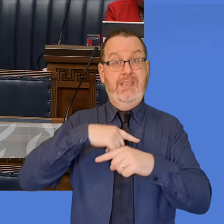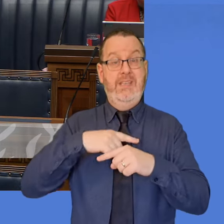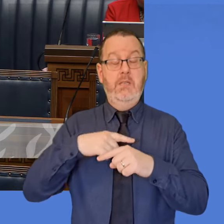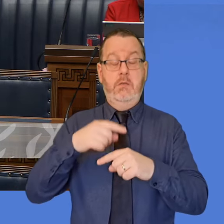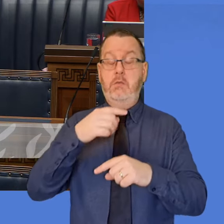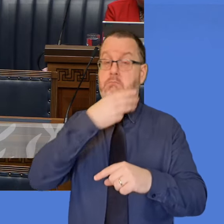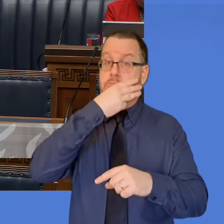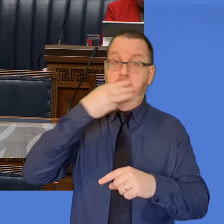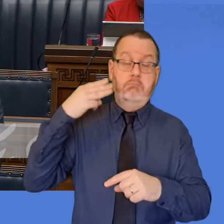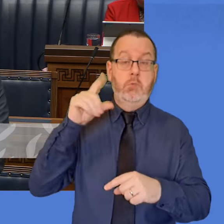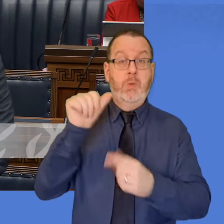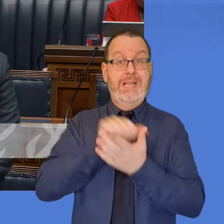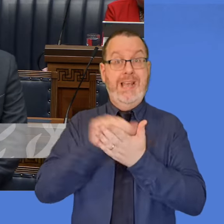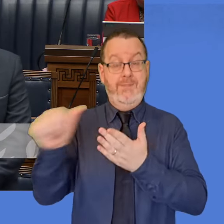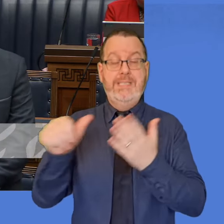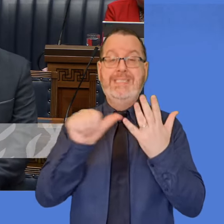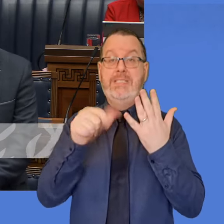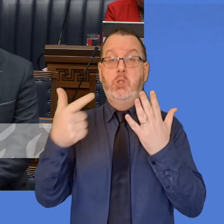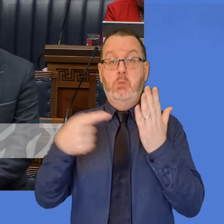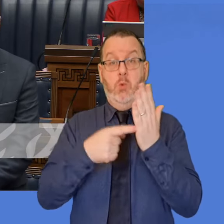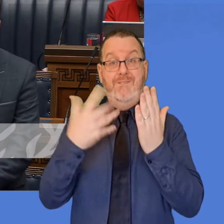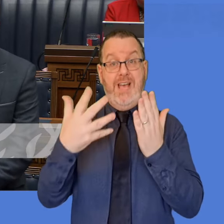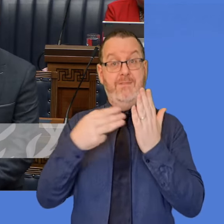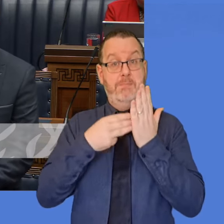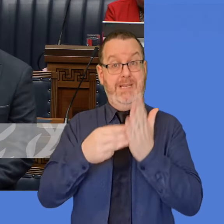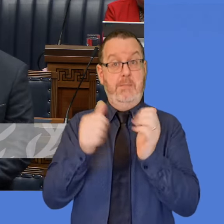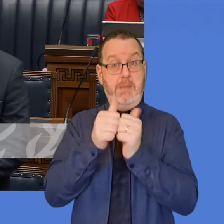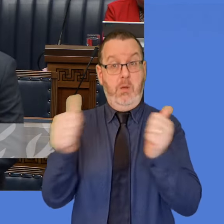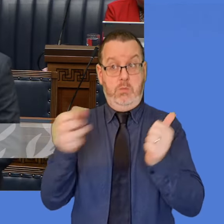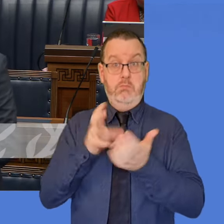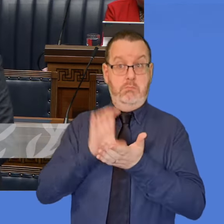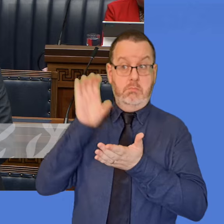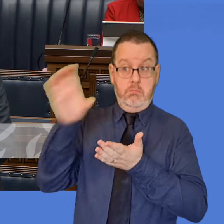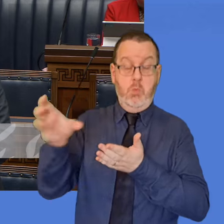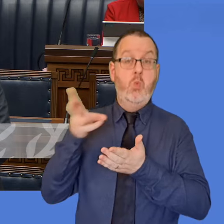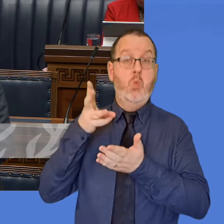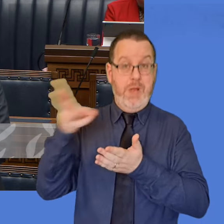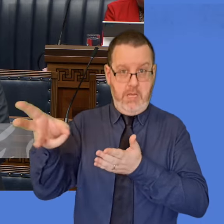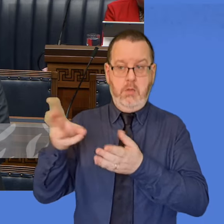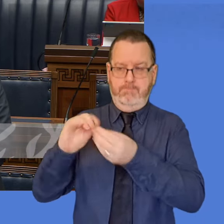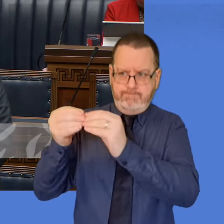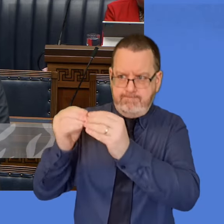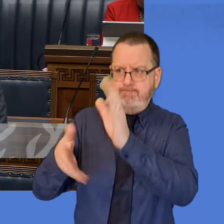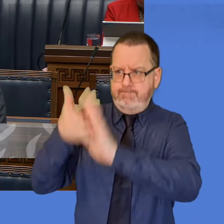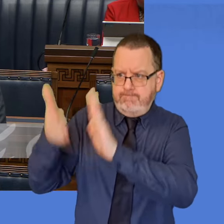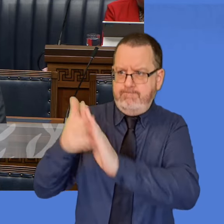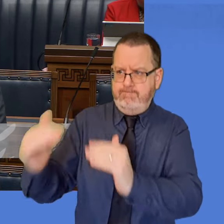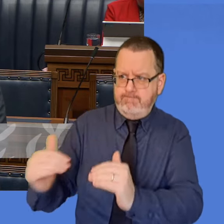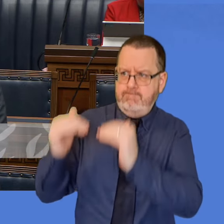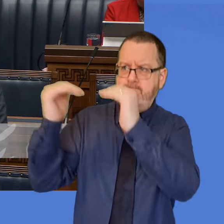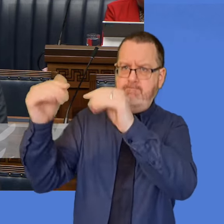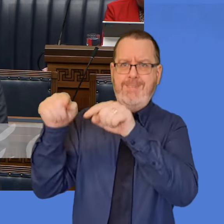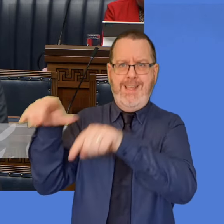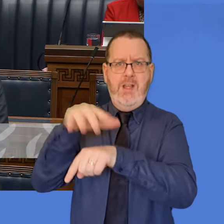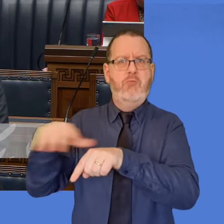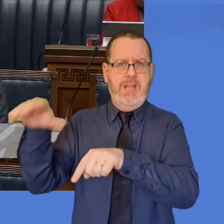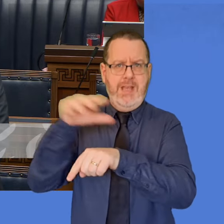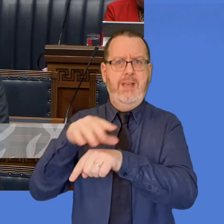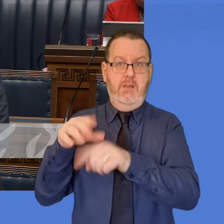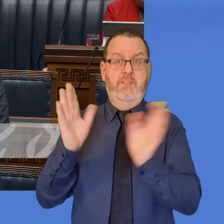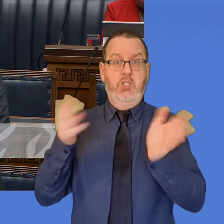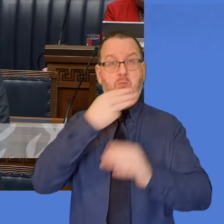for £62.5 million for the redevelopment of Casement Park. However, I